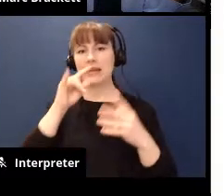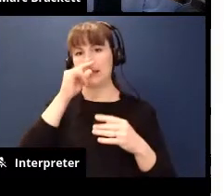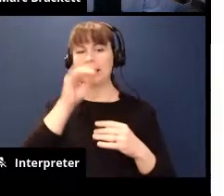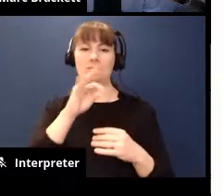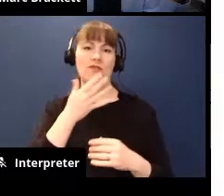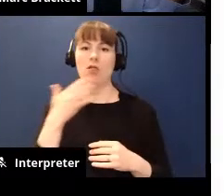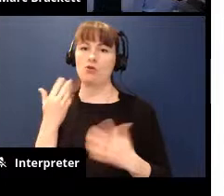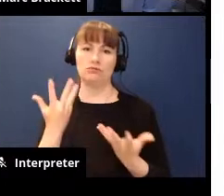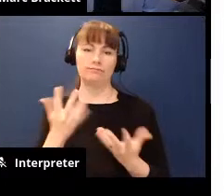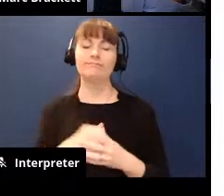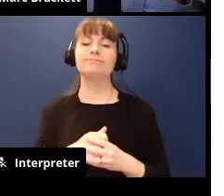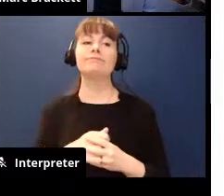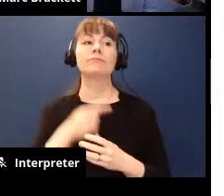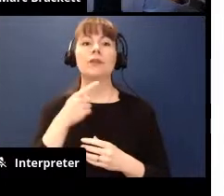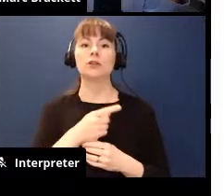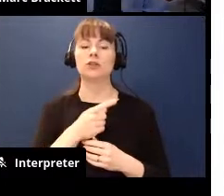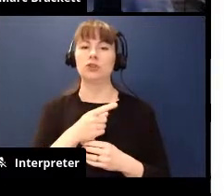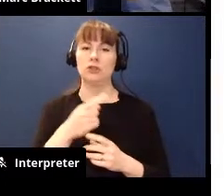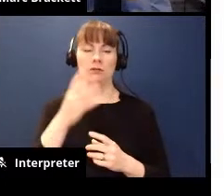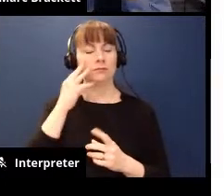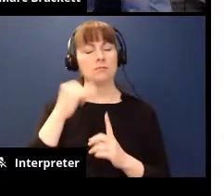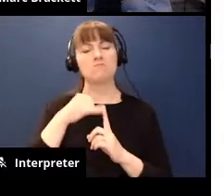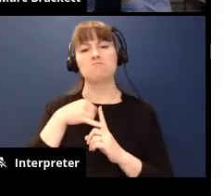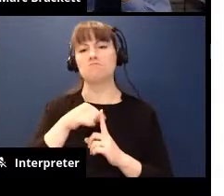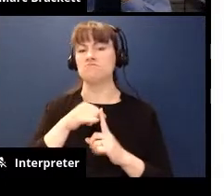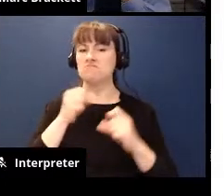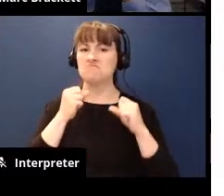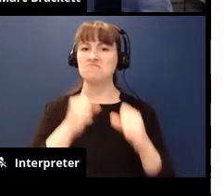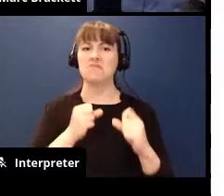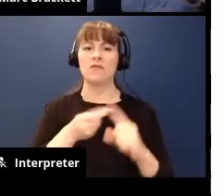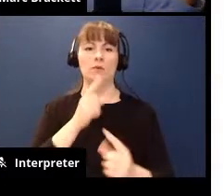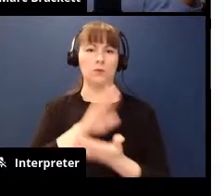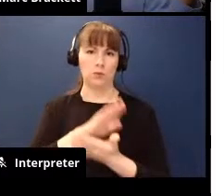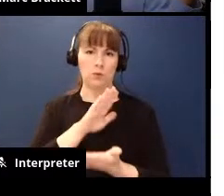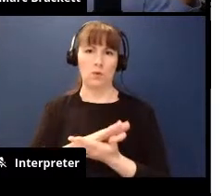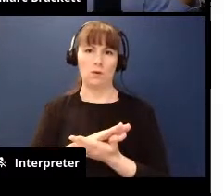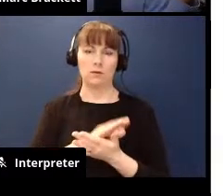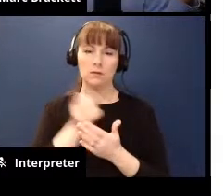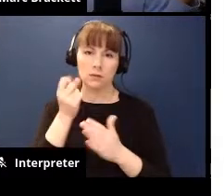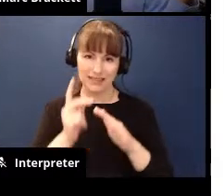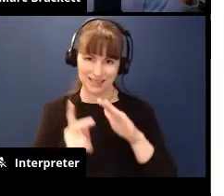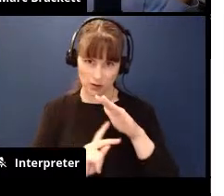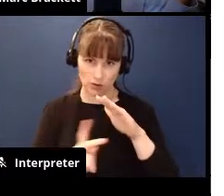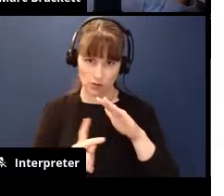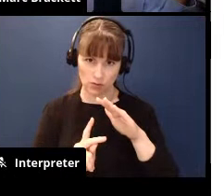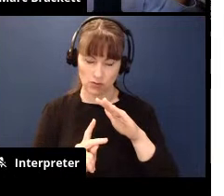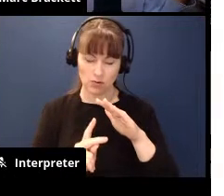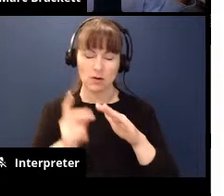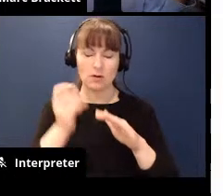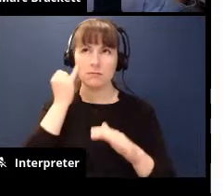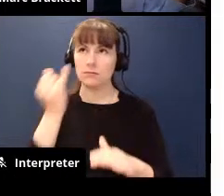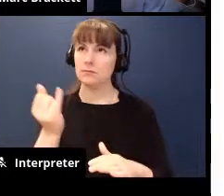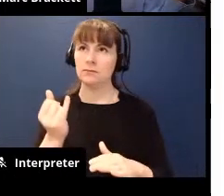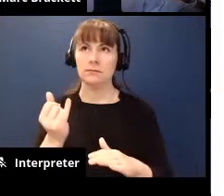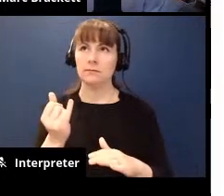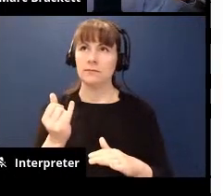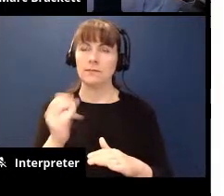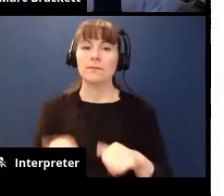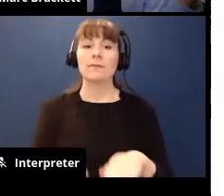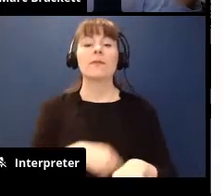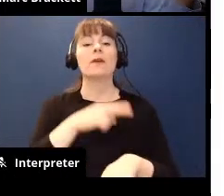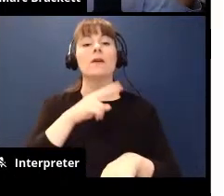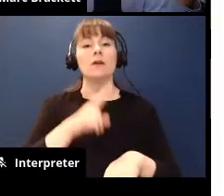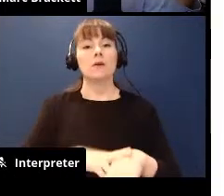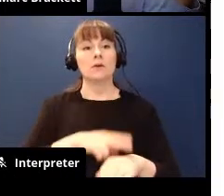color and she was badly bullied by some kids in her school which was in kindergarten could you imagine and of course